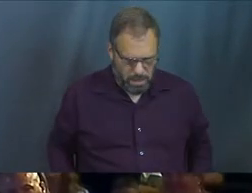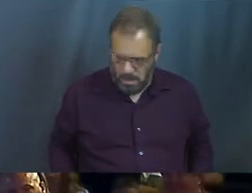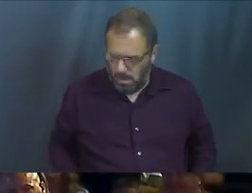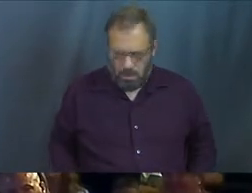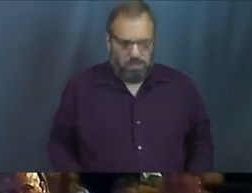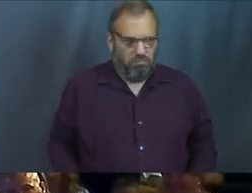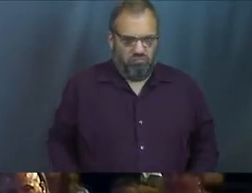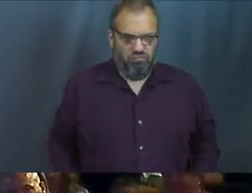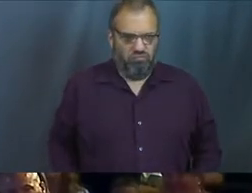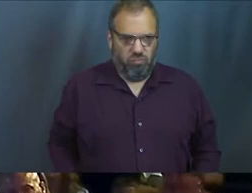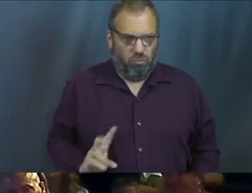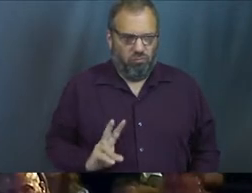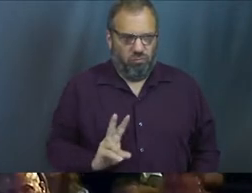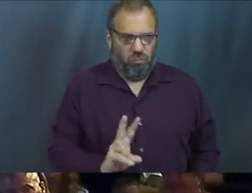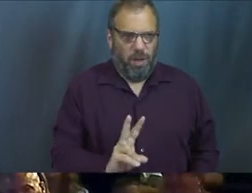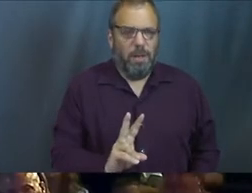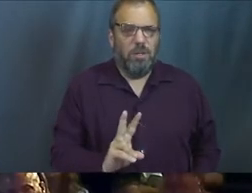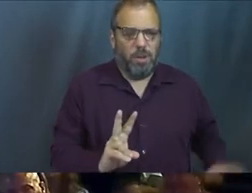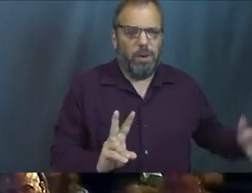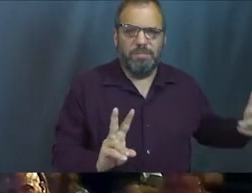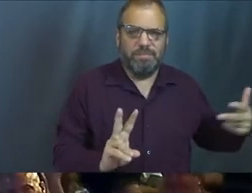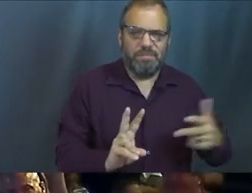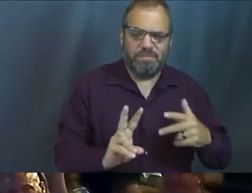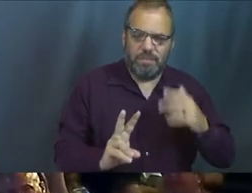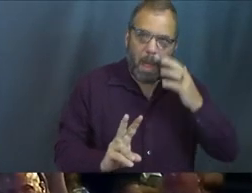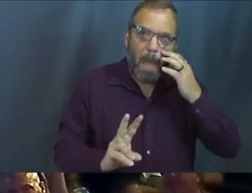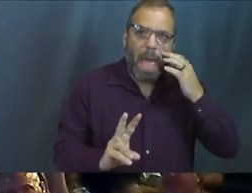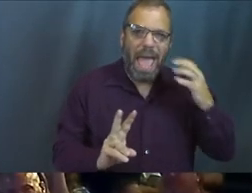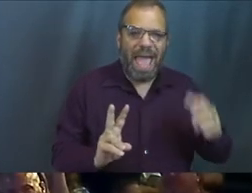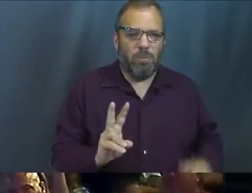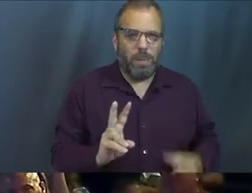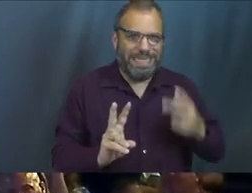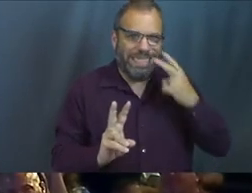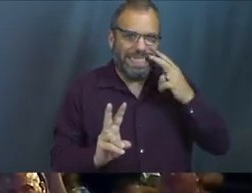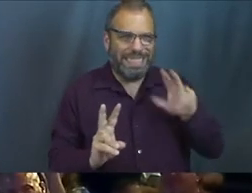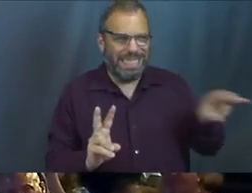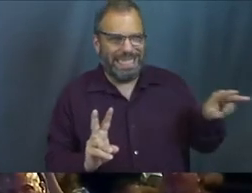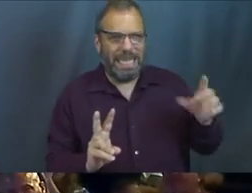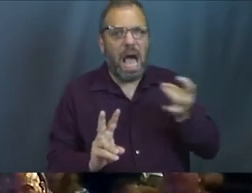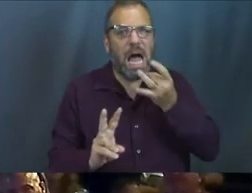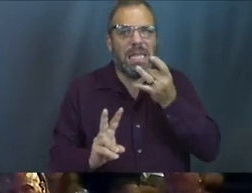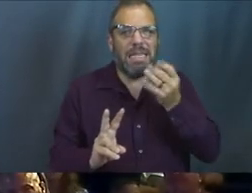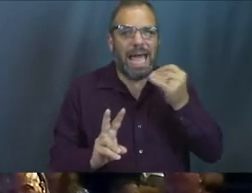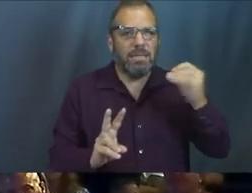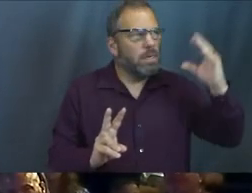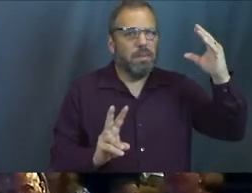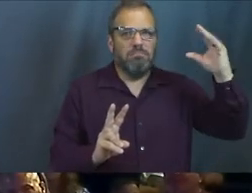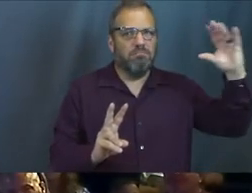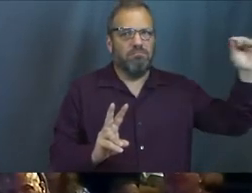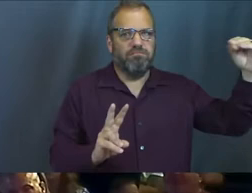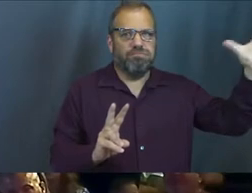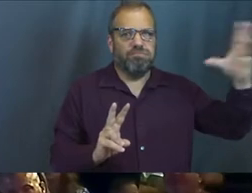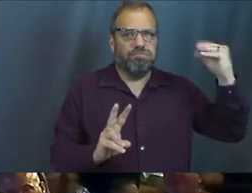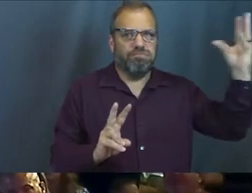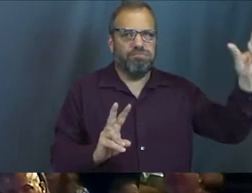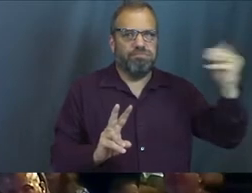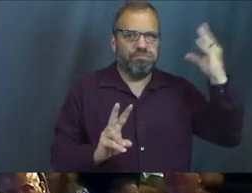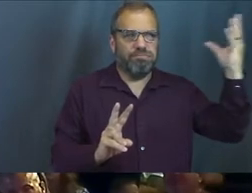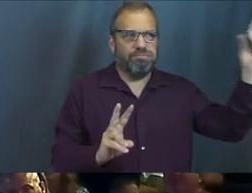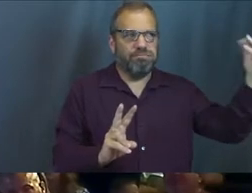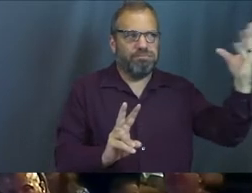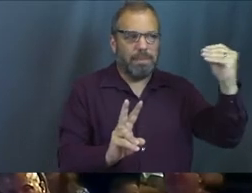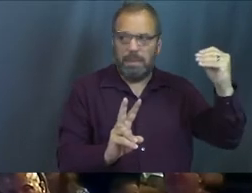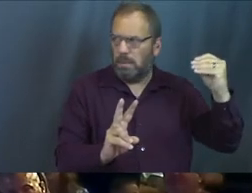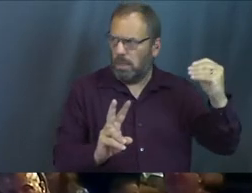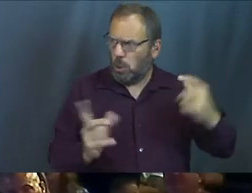am I doing? Walk straight, you know? So he comes by, passes us, and out of the peripheral, we can see just lights all of a sudden, right when he gets past us. we're like, you know,